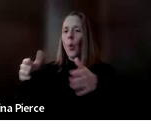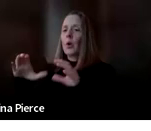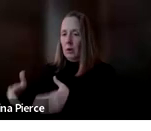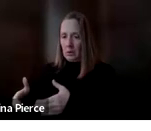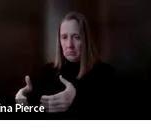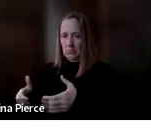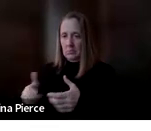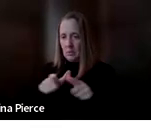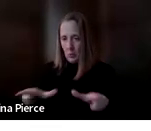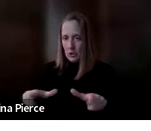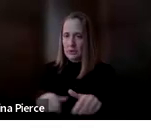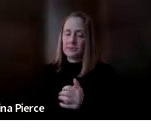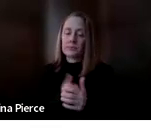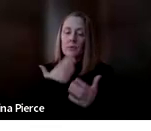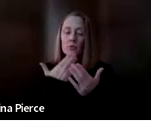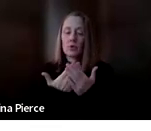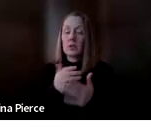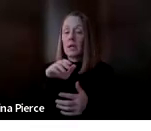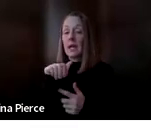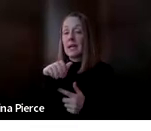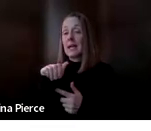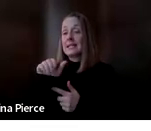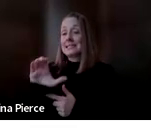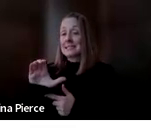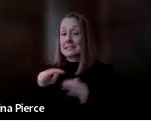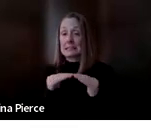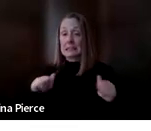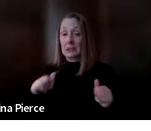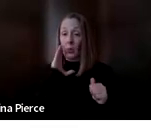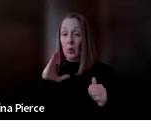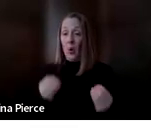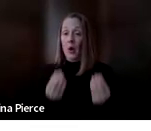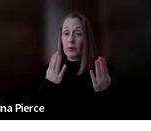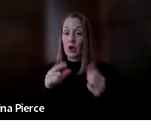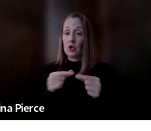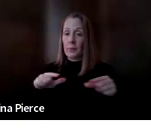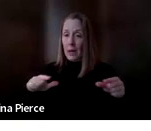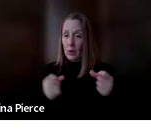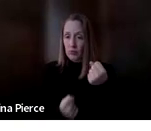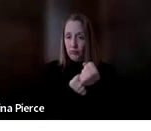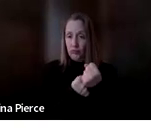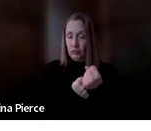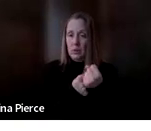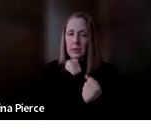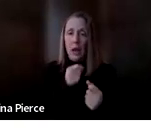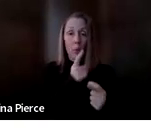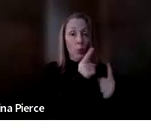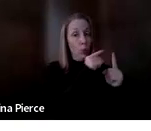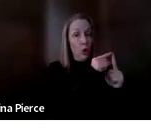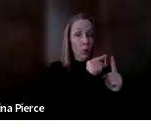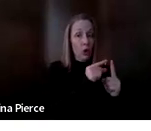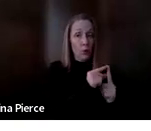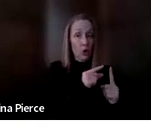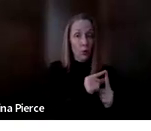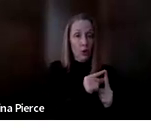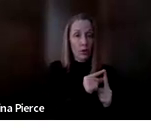A good AAC system is also going to offer some grammatical supports. So not just having the words in one form, but like, you know,